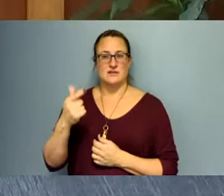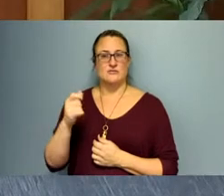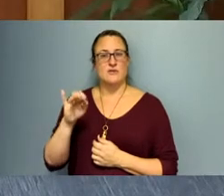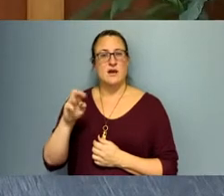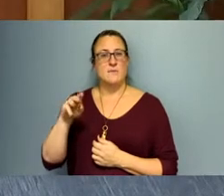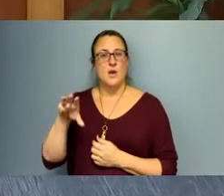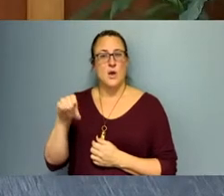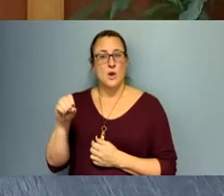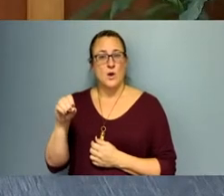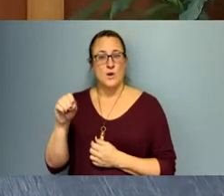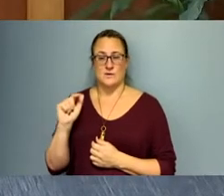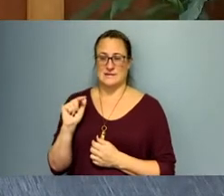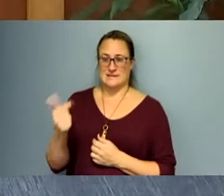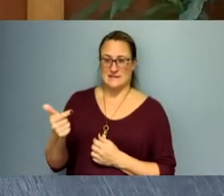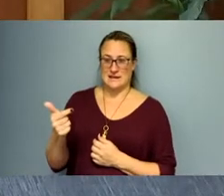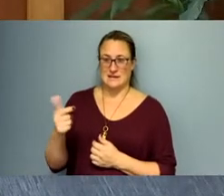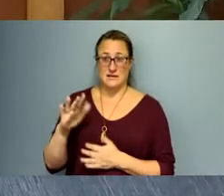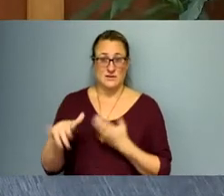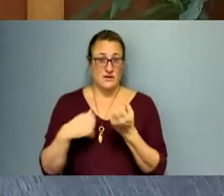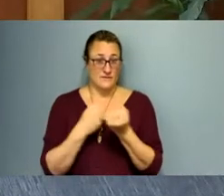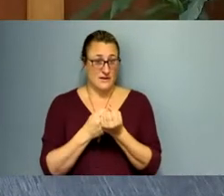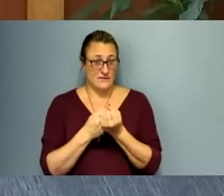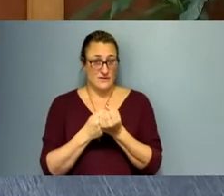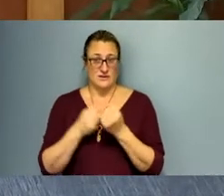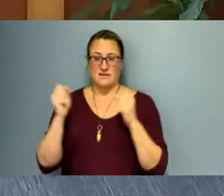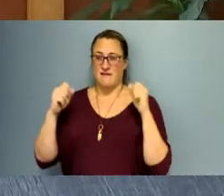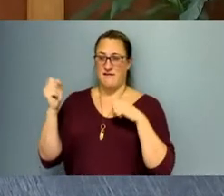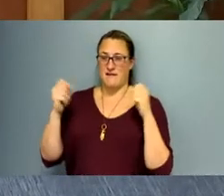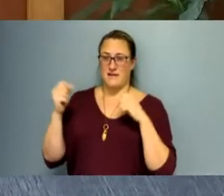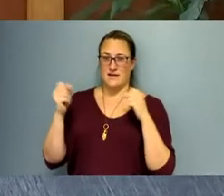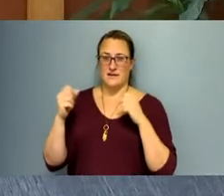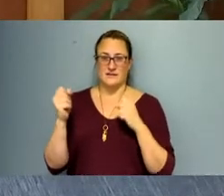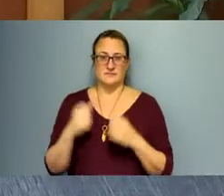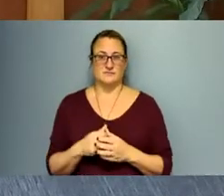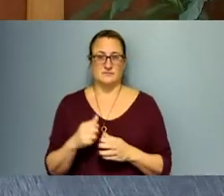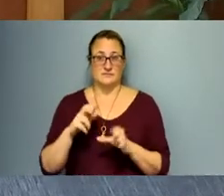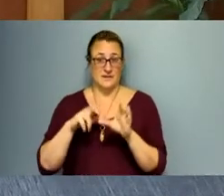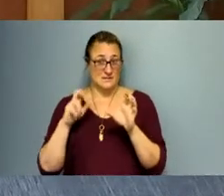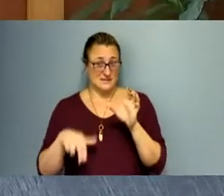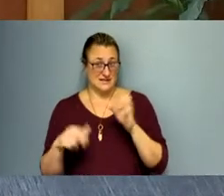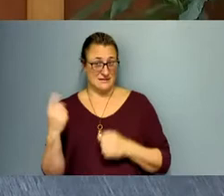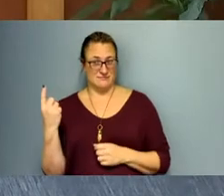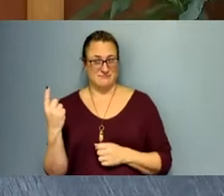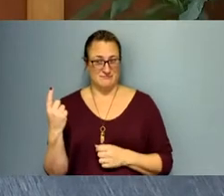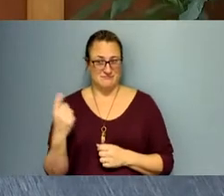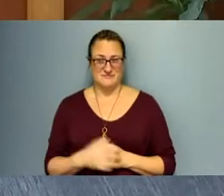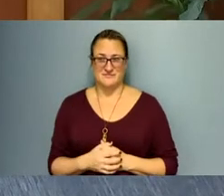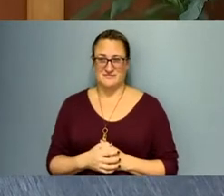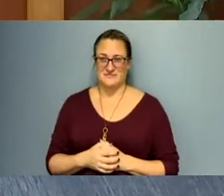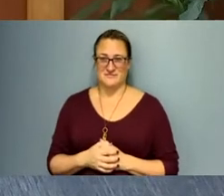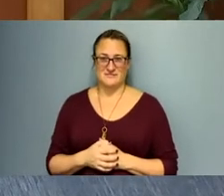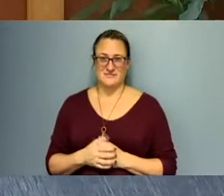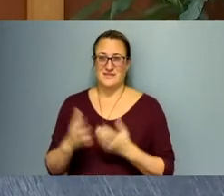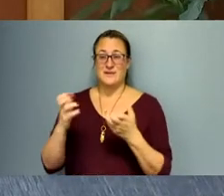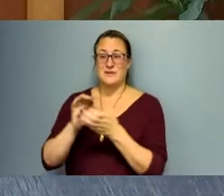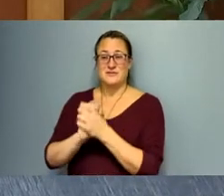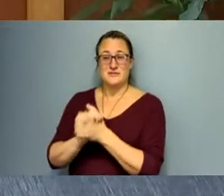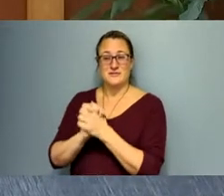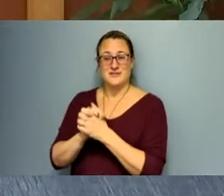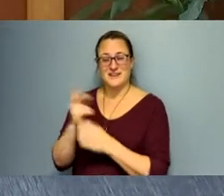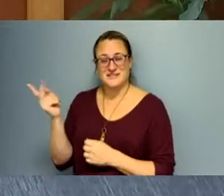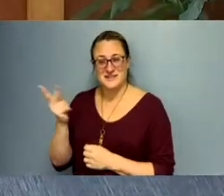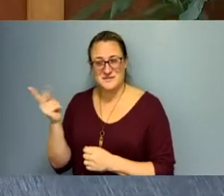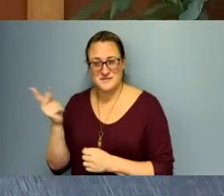of Commissioners. I will second. All in favor? Aye. Aye. Abstain. I'd like to congratulate both of you. And